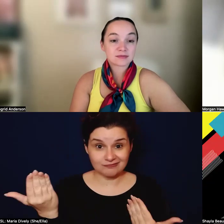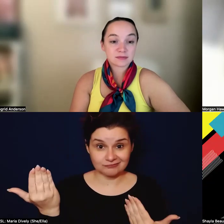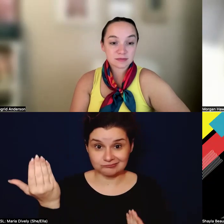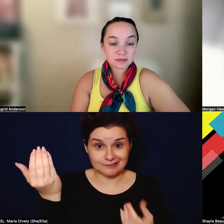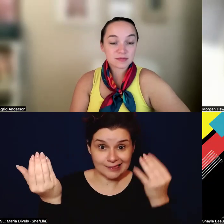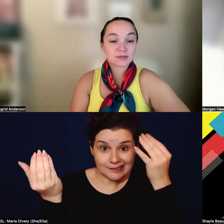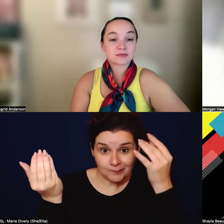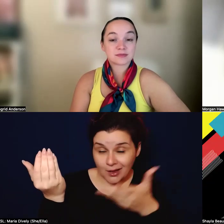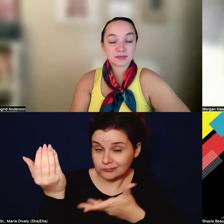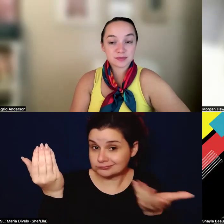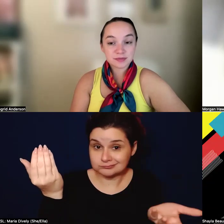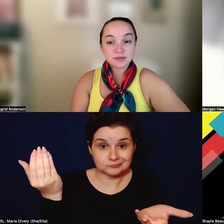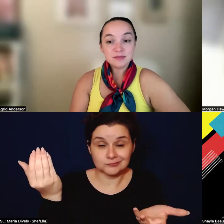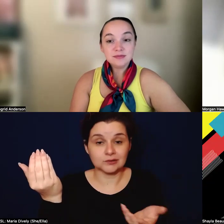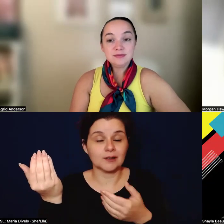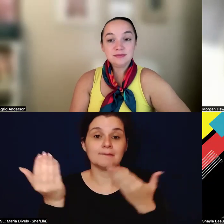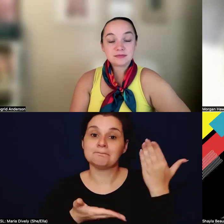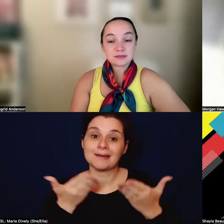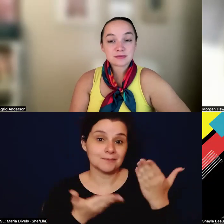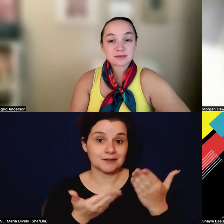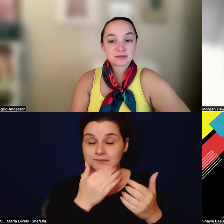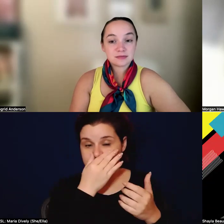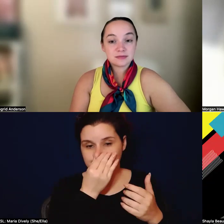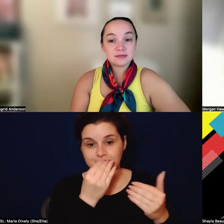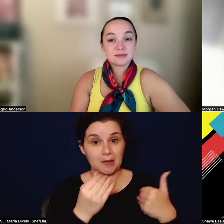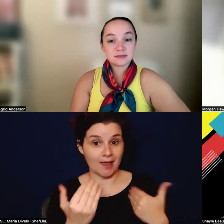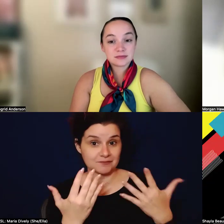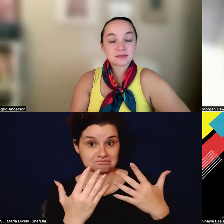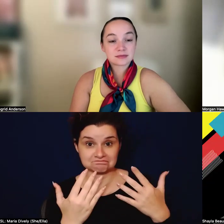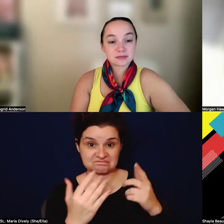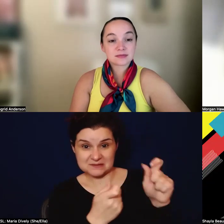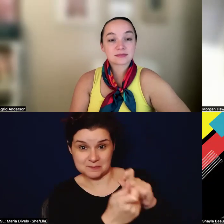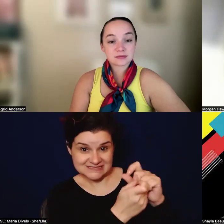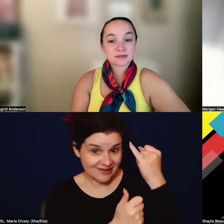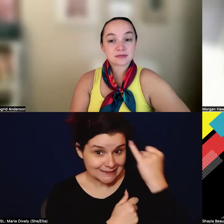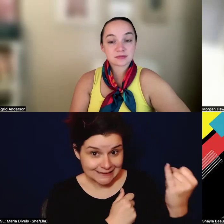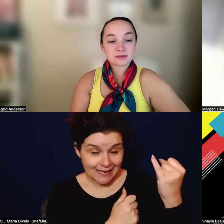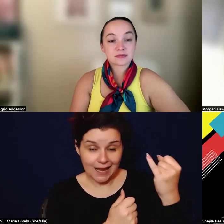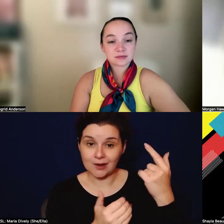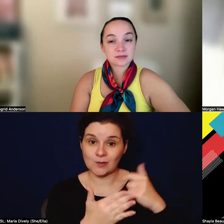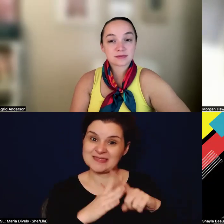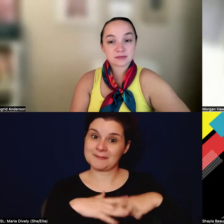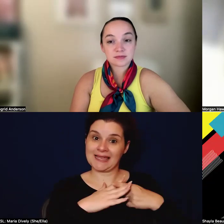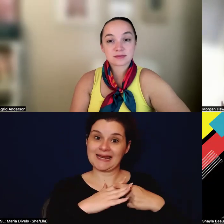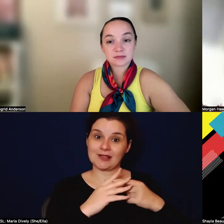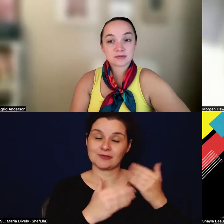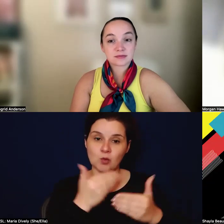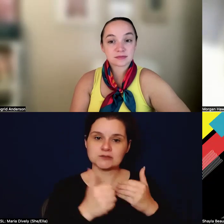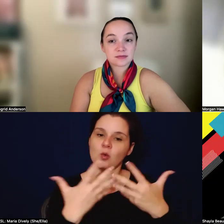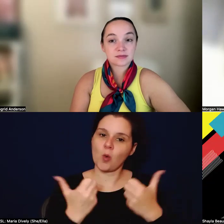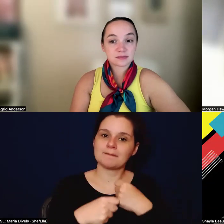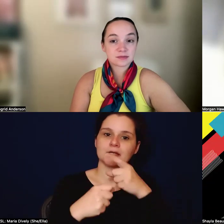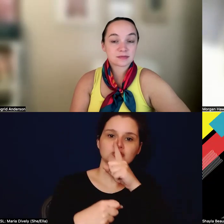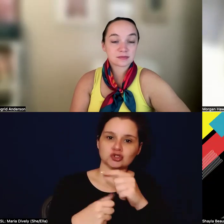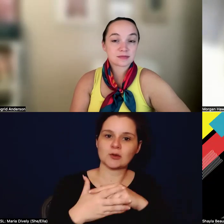and think about that, right? Um, maybe they had a, a sort of an idea upfront about it at the beginning of the process. Like we want to make sure that